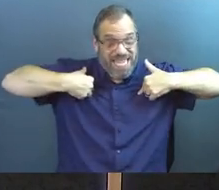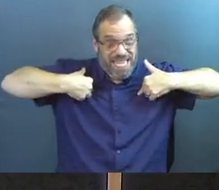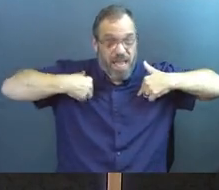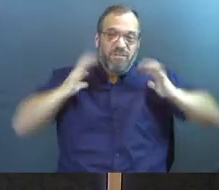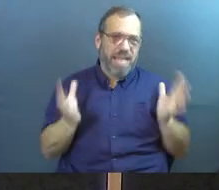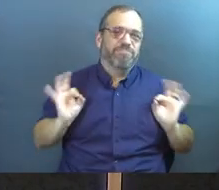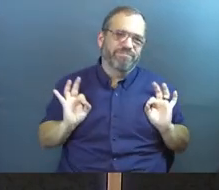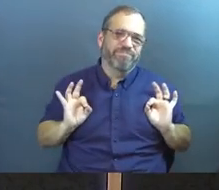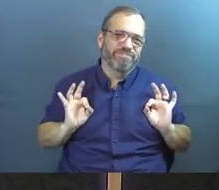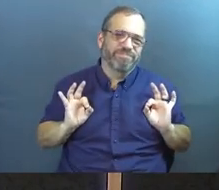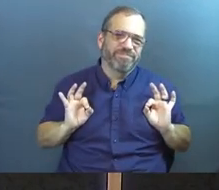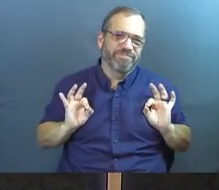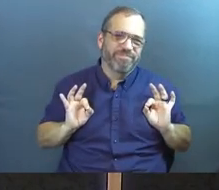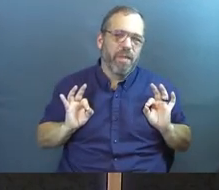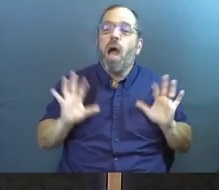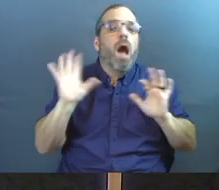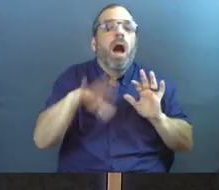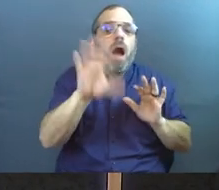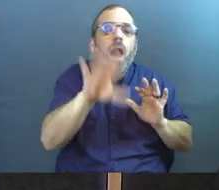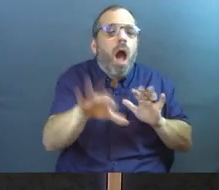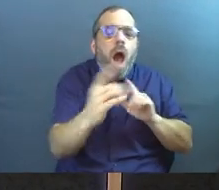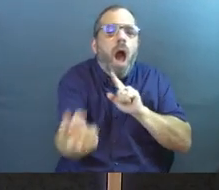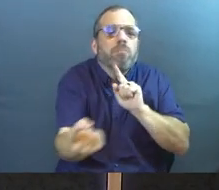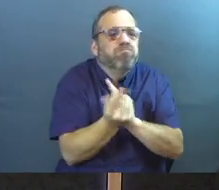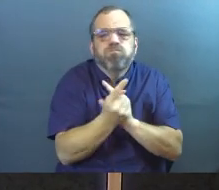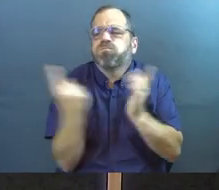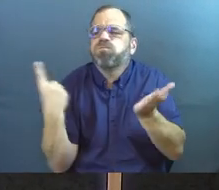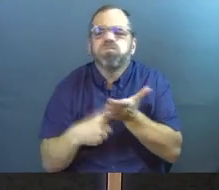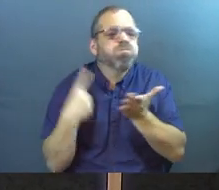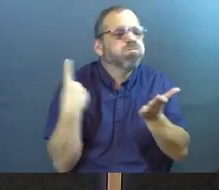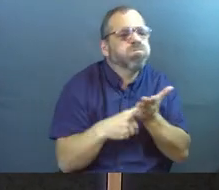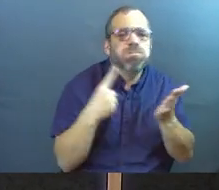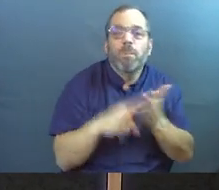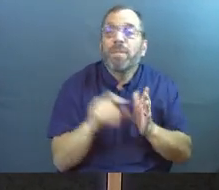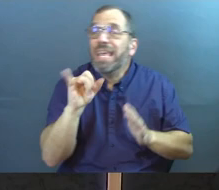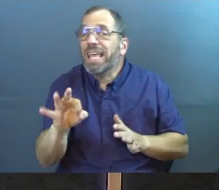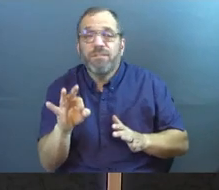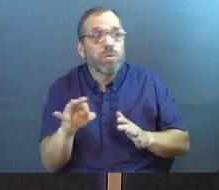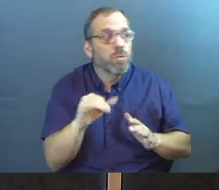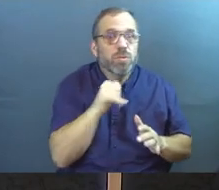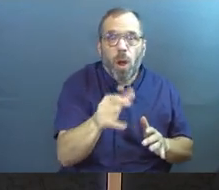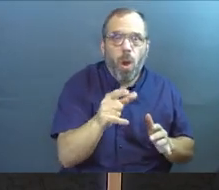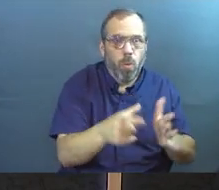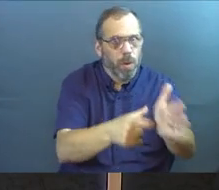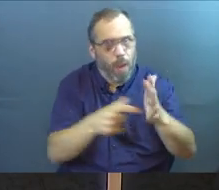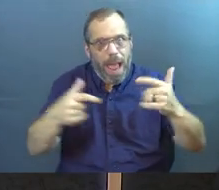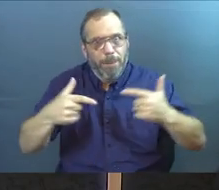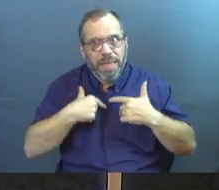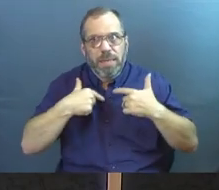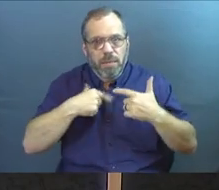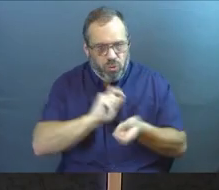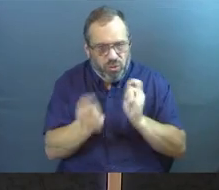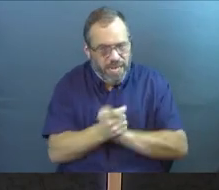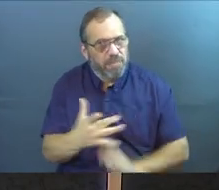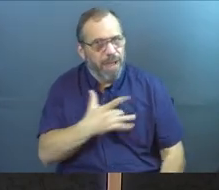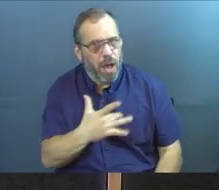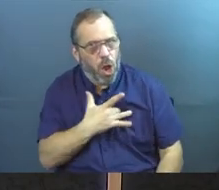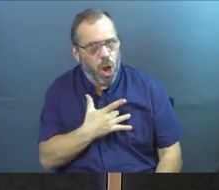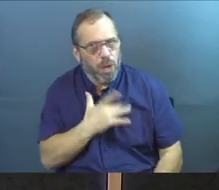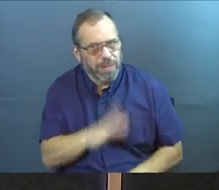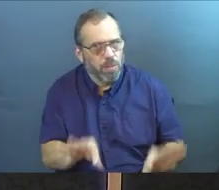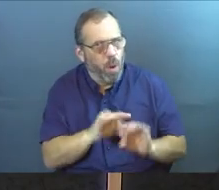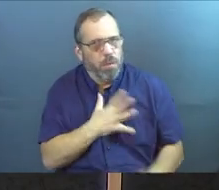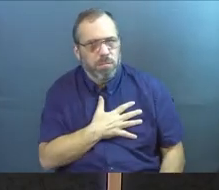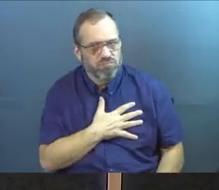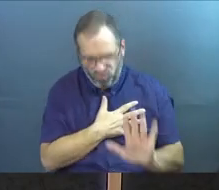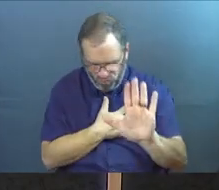already a part of. Jesus, you can come and you can talk to me as long as you don't actually require me to change the things that are most important